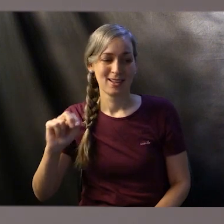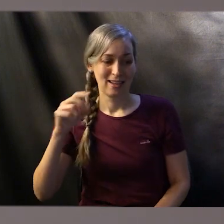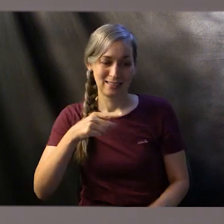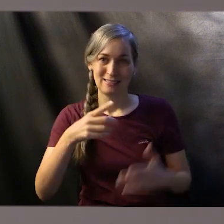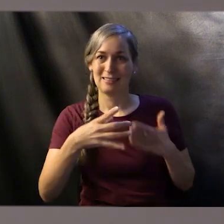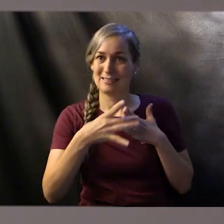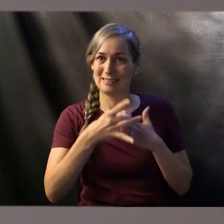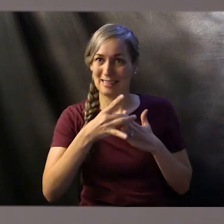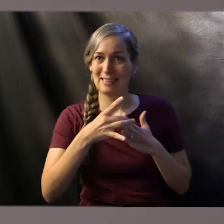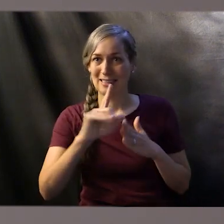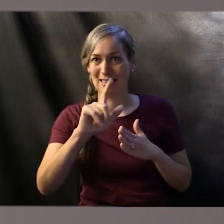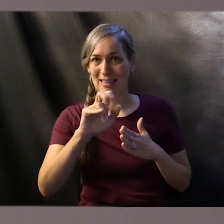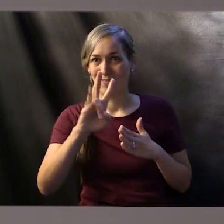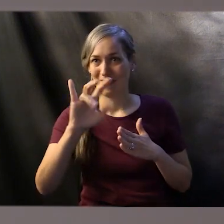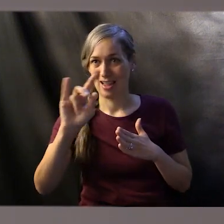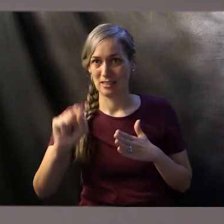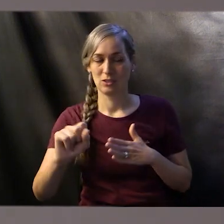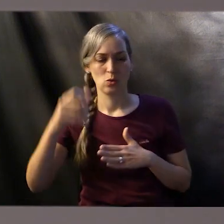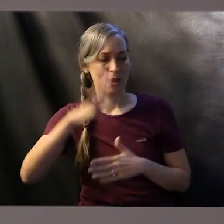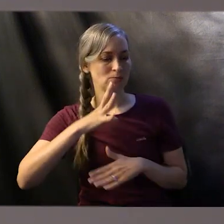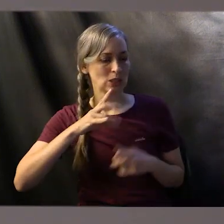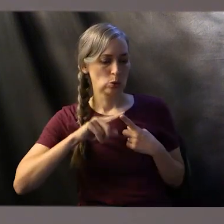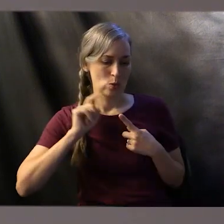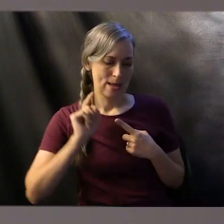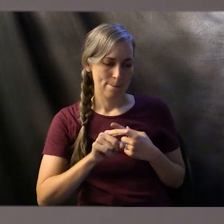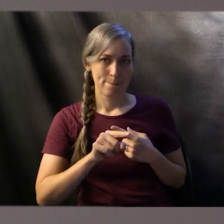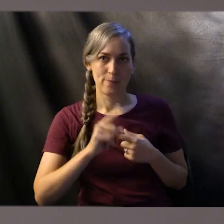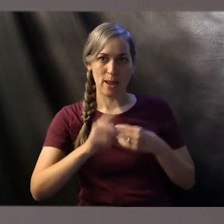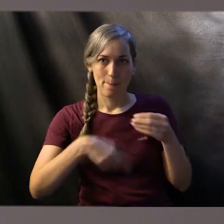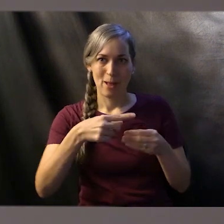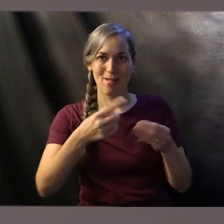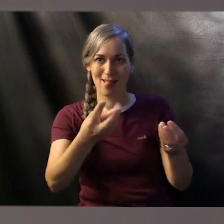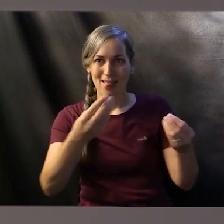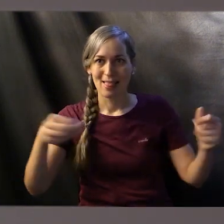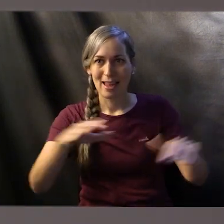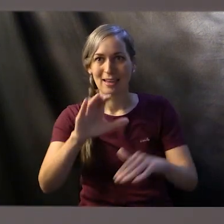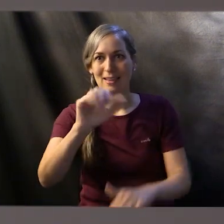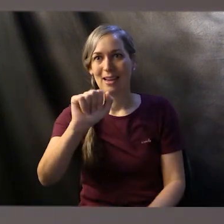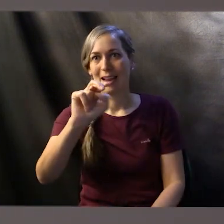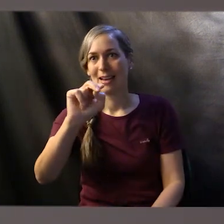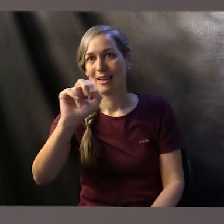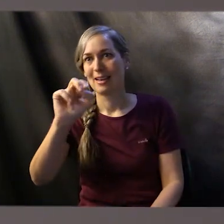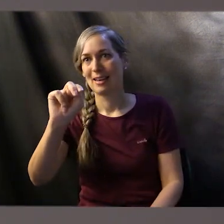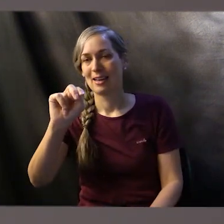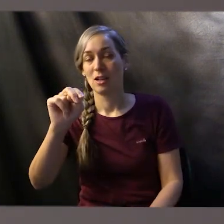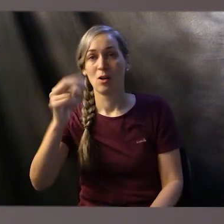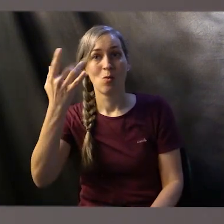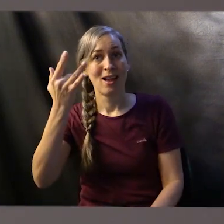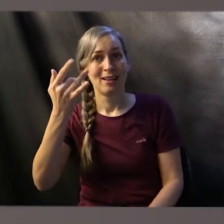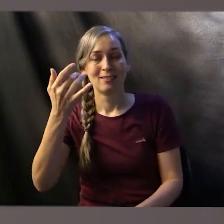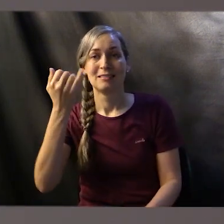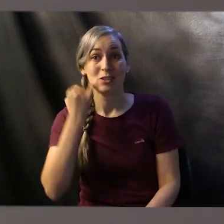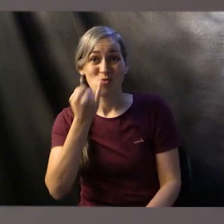basically the leader of the Levites and he's speaking to him about the land of Canaan because the Israelites, each tribe